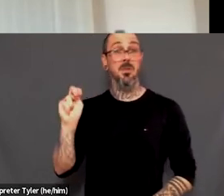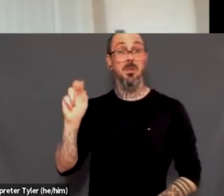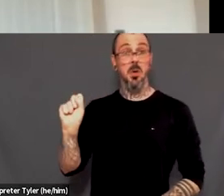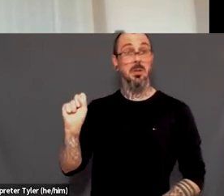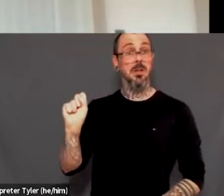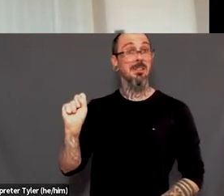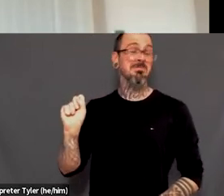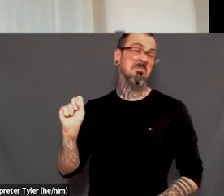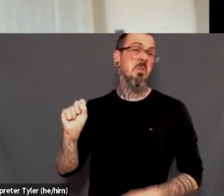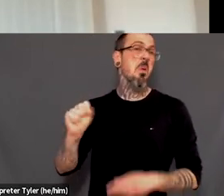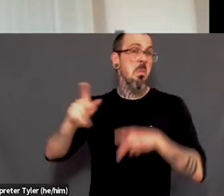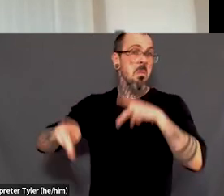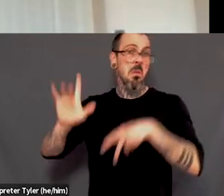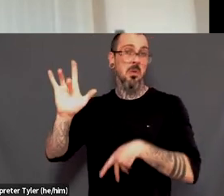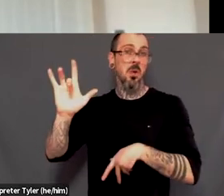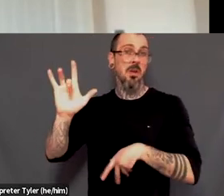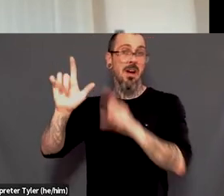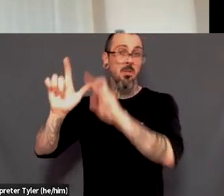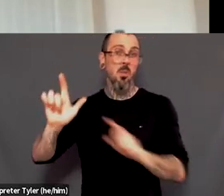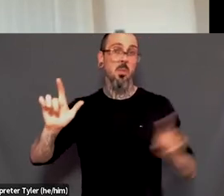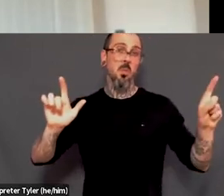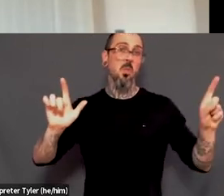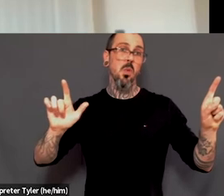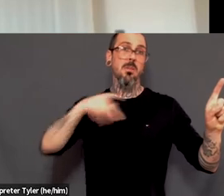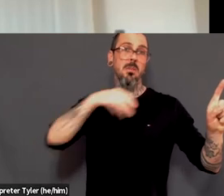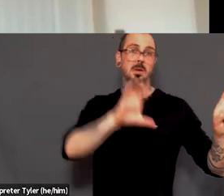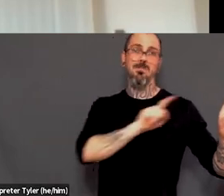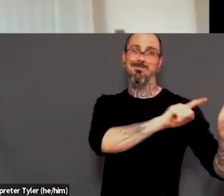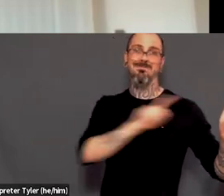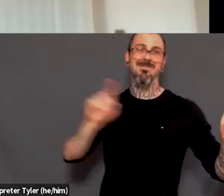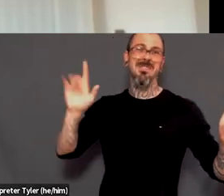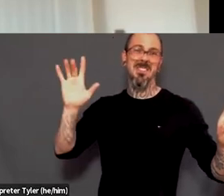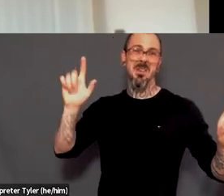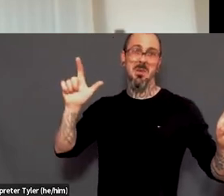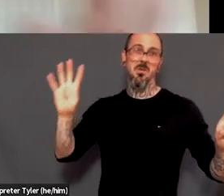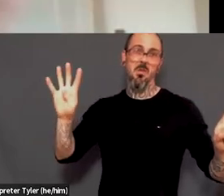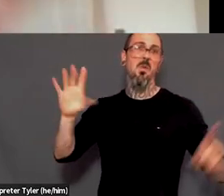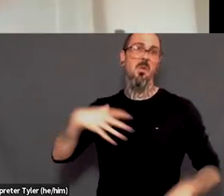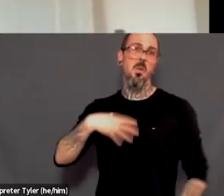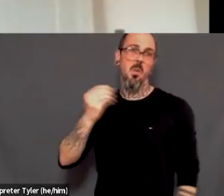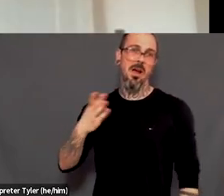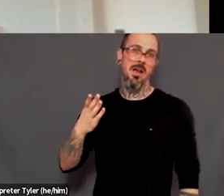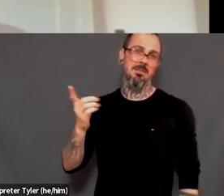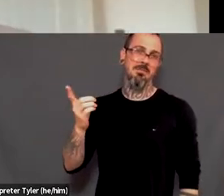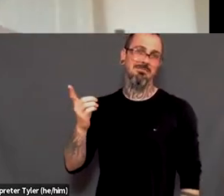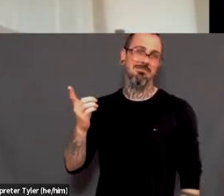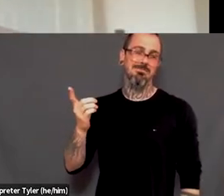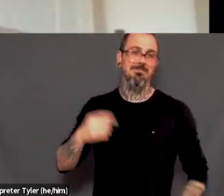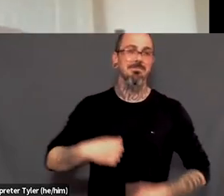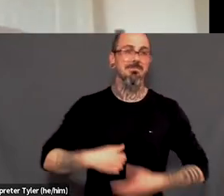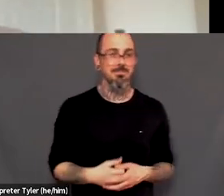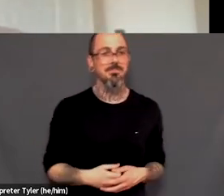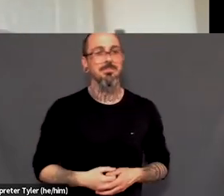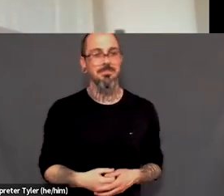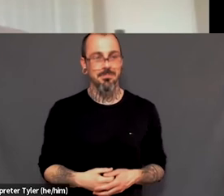And so that's fun. Um, so, you know, I, like, I, I relate to all of what we're, all of you are saying, like how